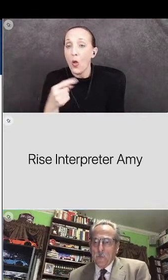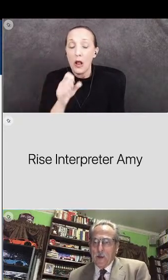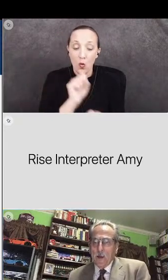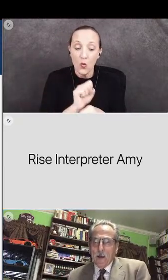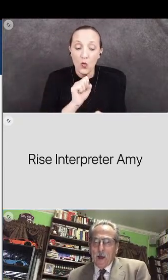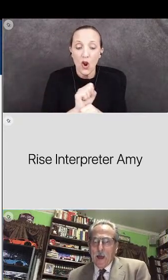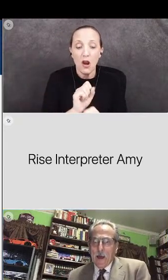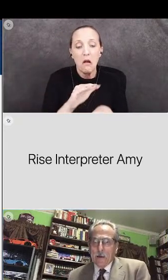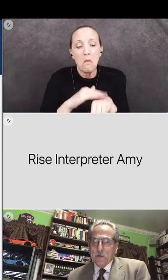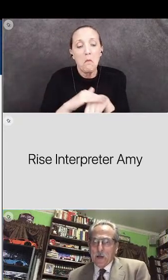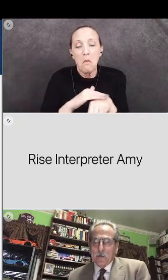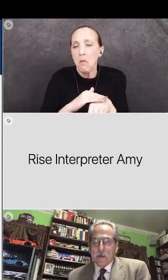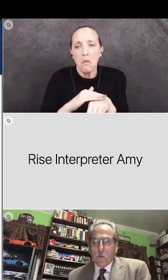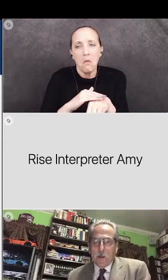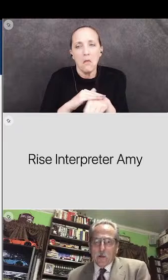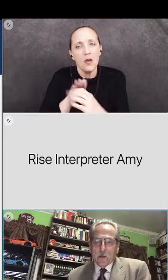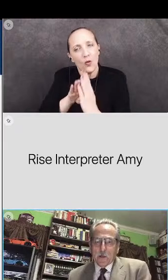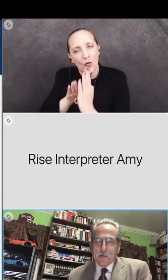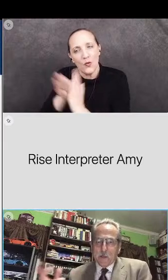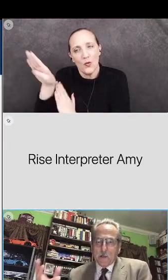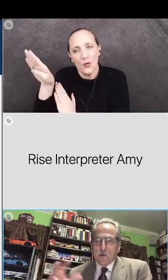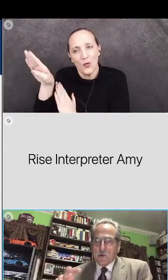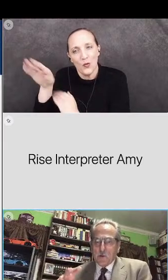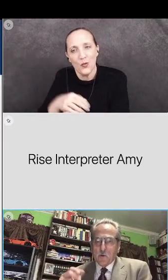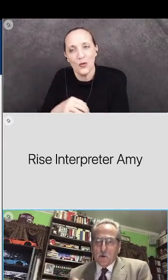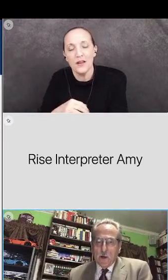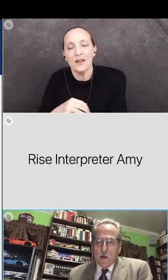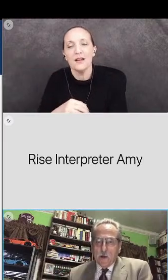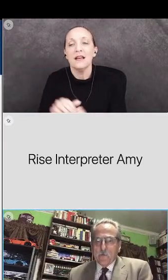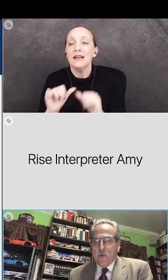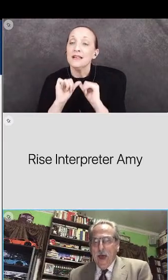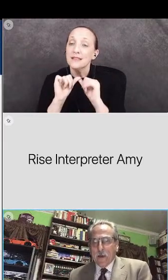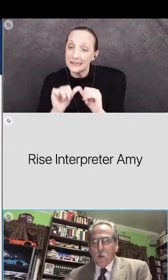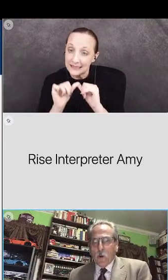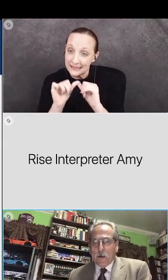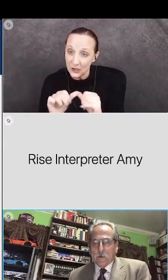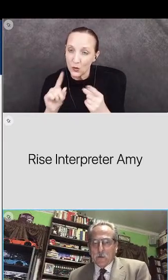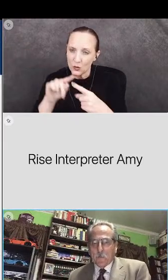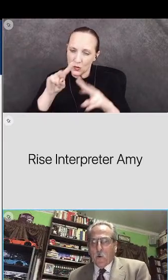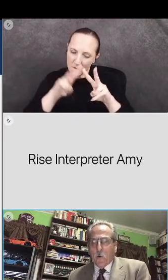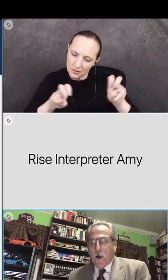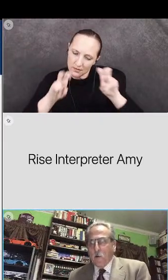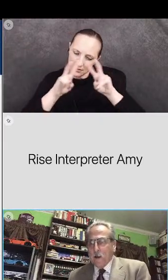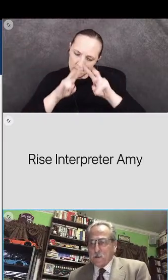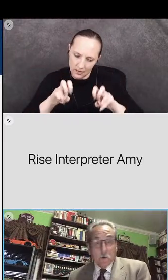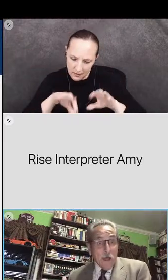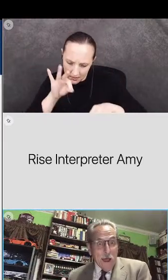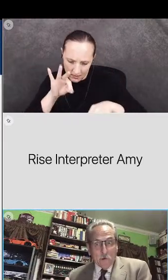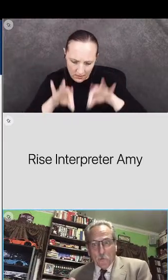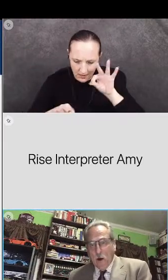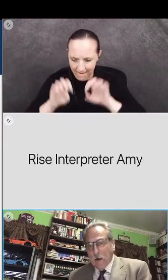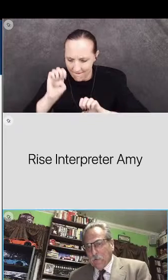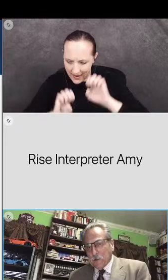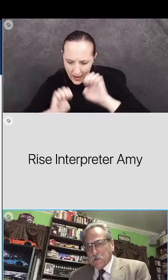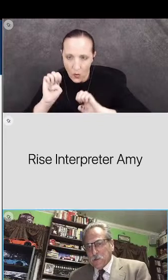well and that we could continue to continue evaluate the progress or lack of progress